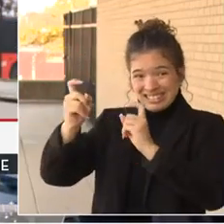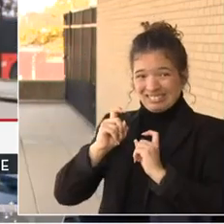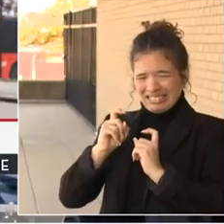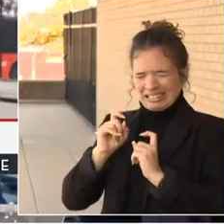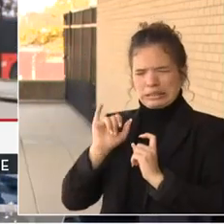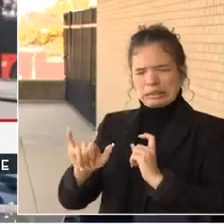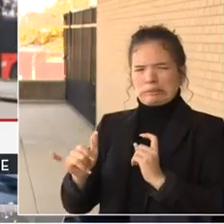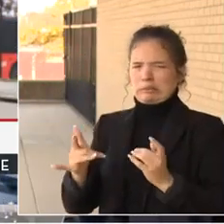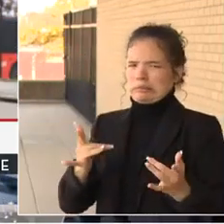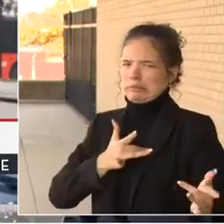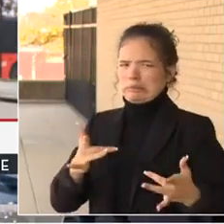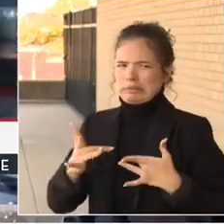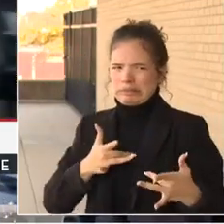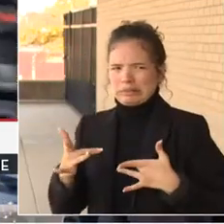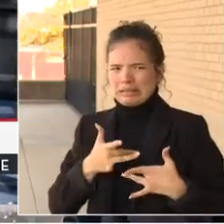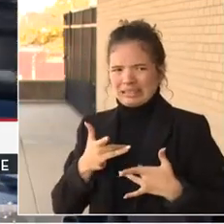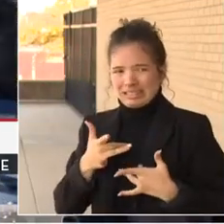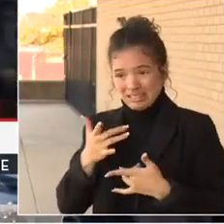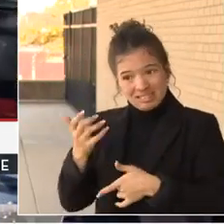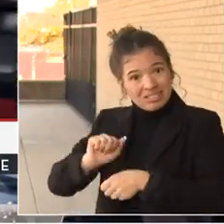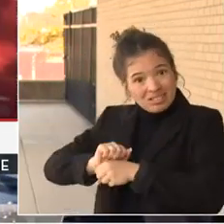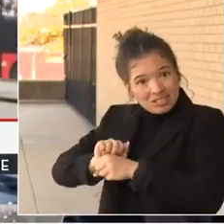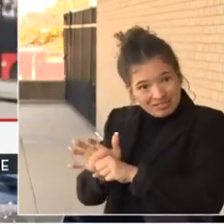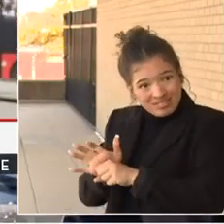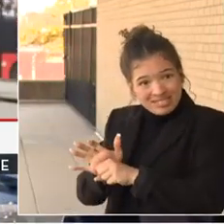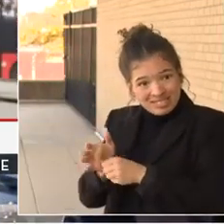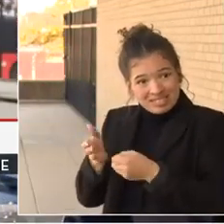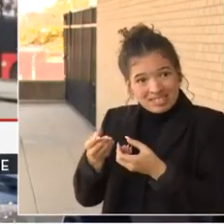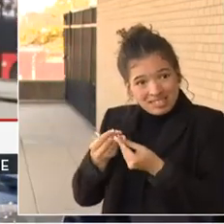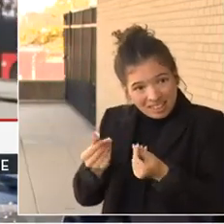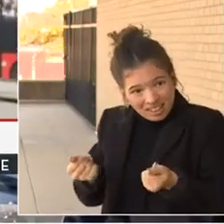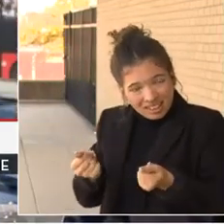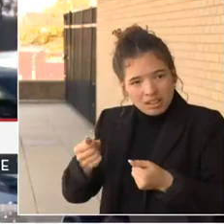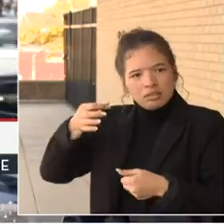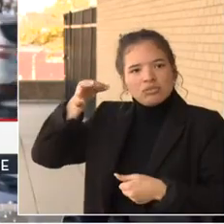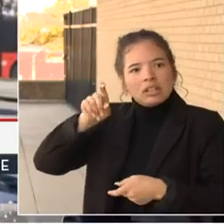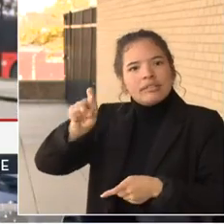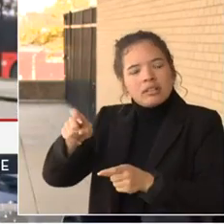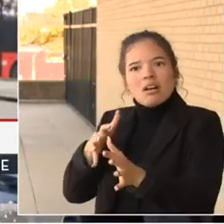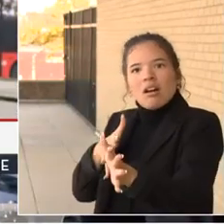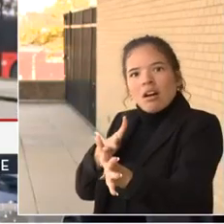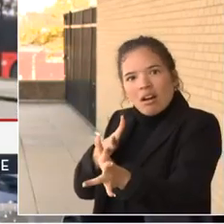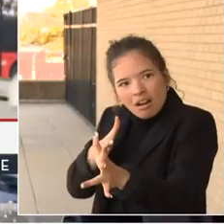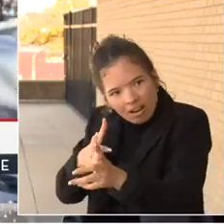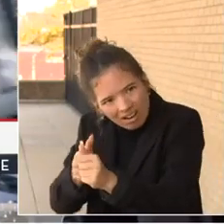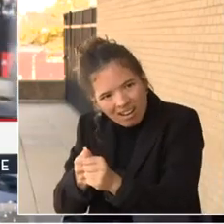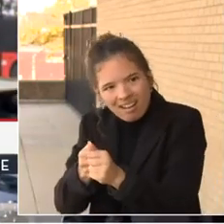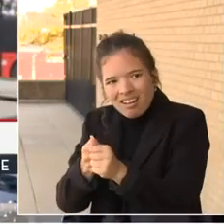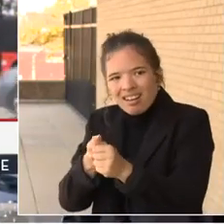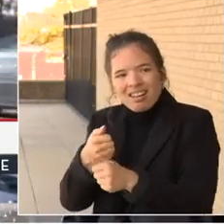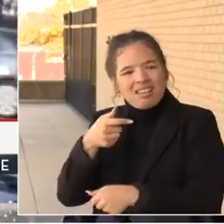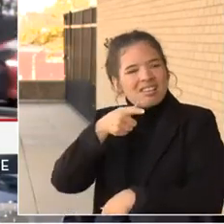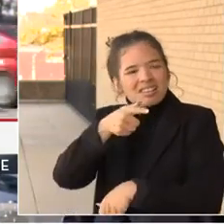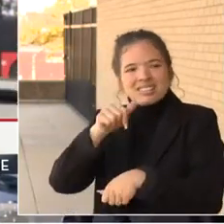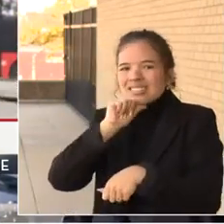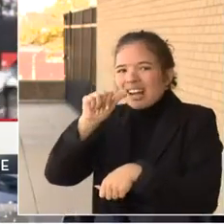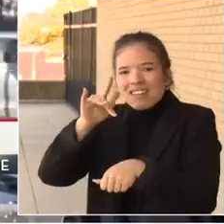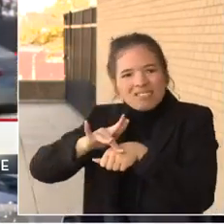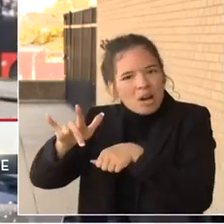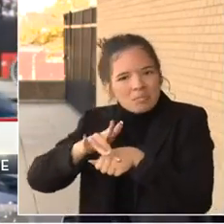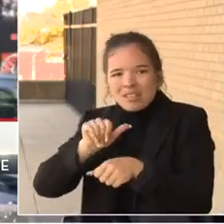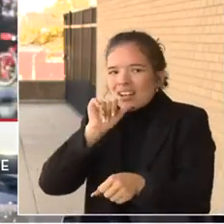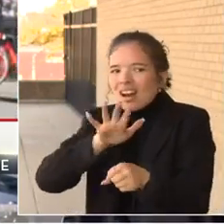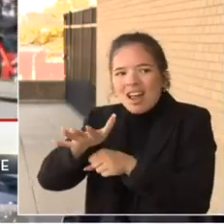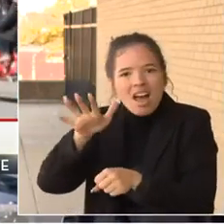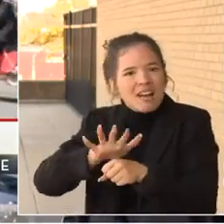coming out of COVID, that our courts have to catch up. They're experiencing a vacancy crisis right now. And we